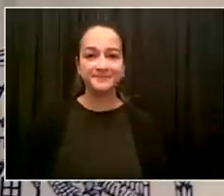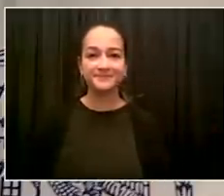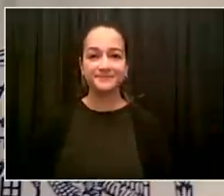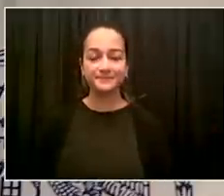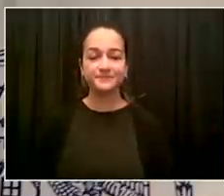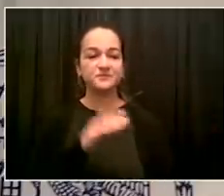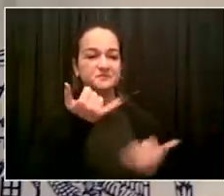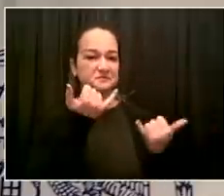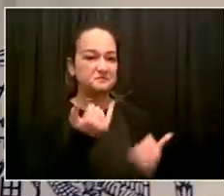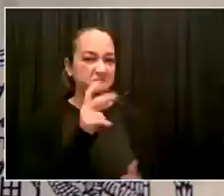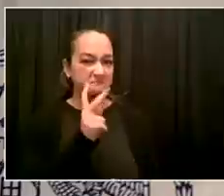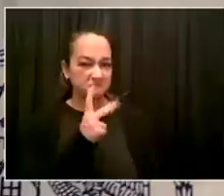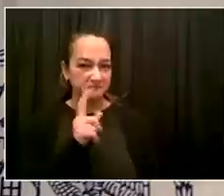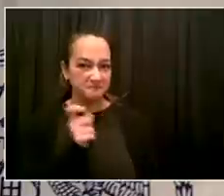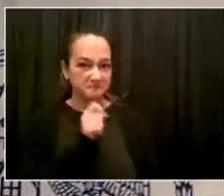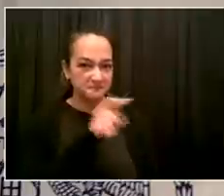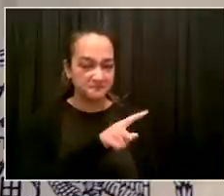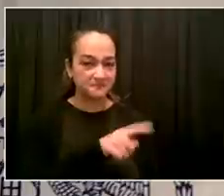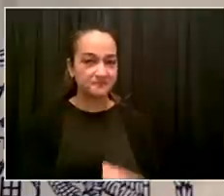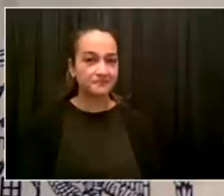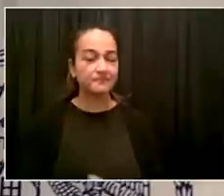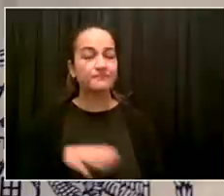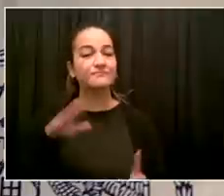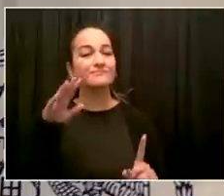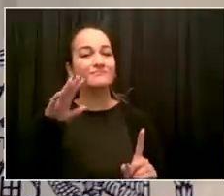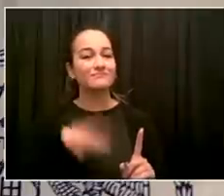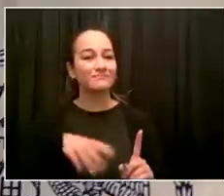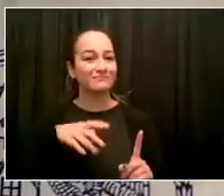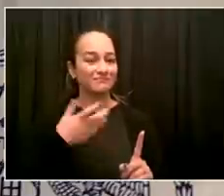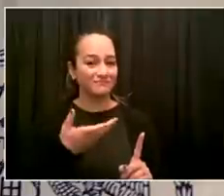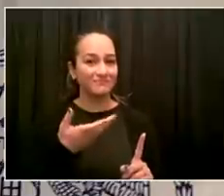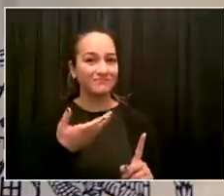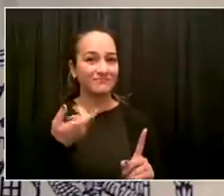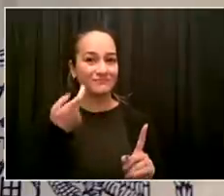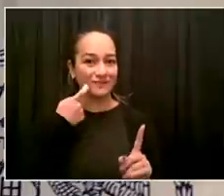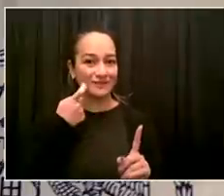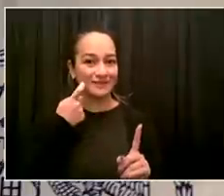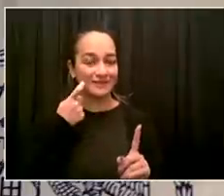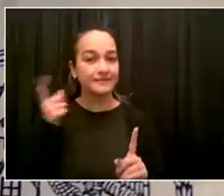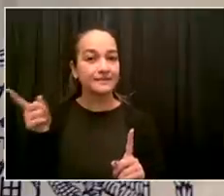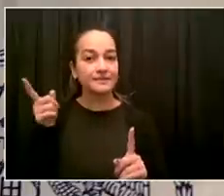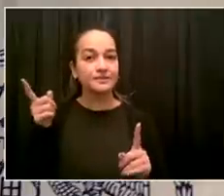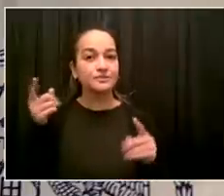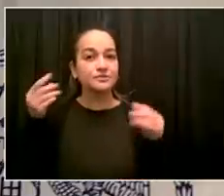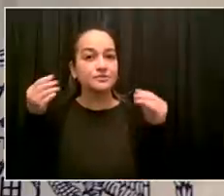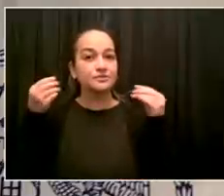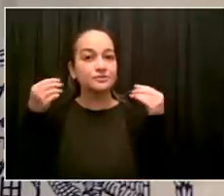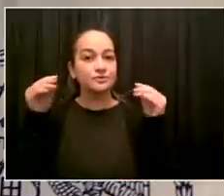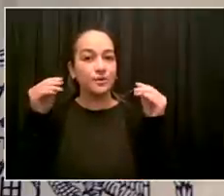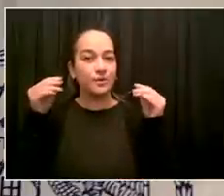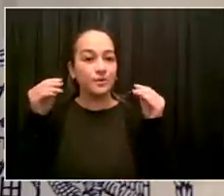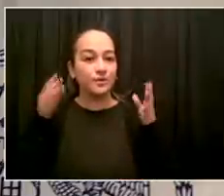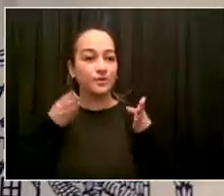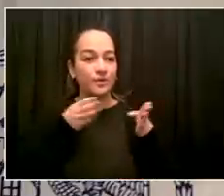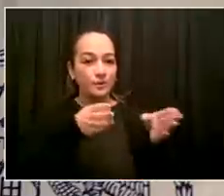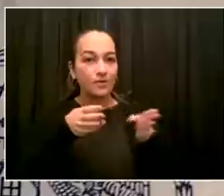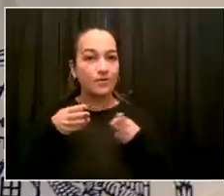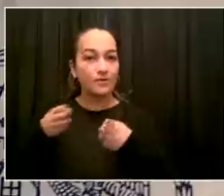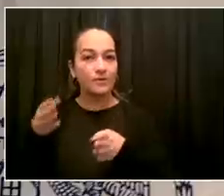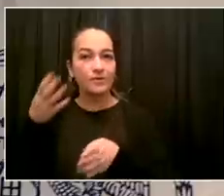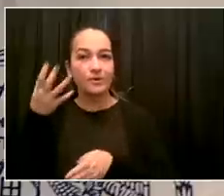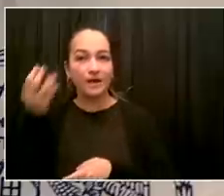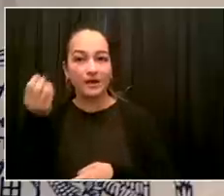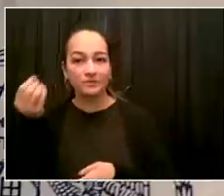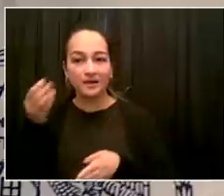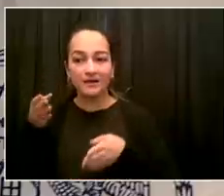Was that the right way for city agencies to handle that situation? That was precisely the wrong way,